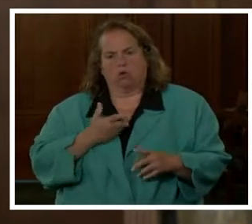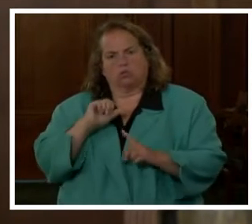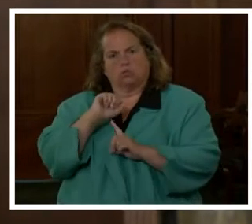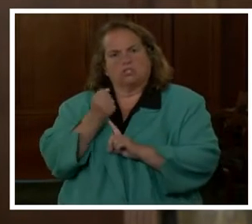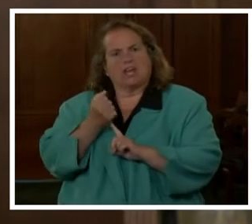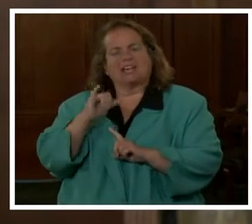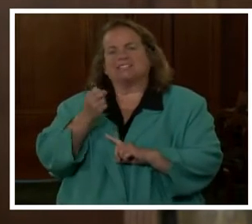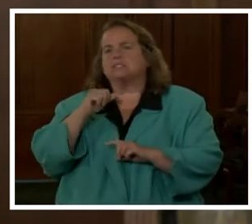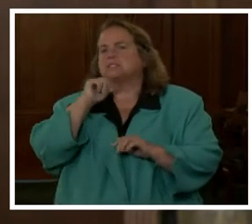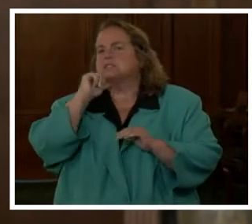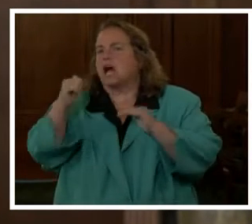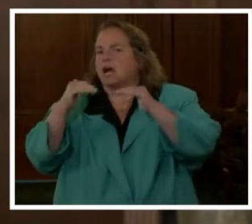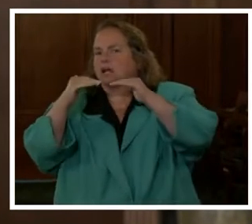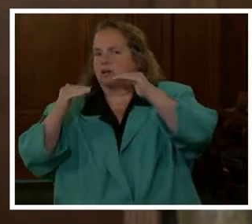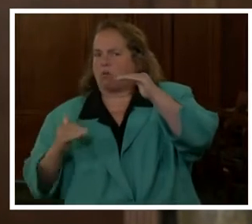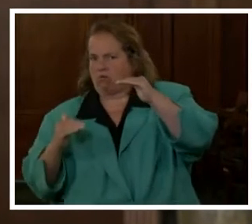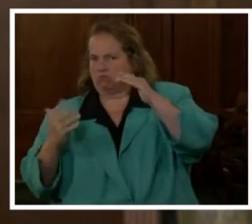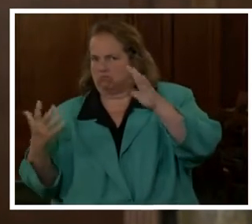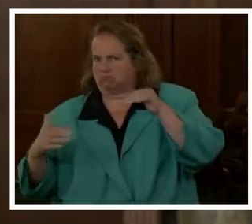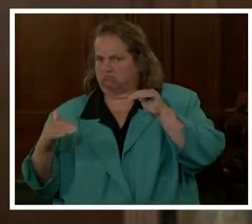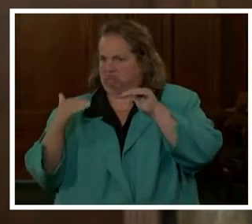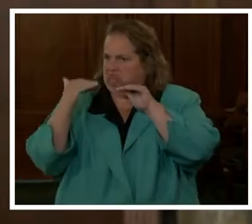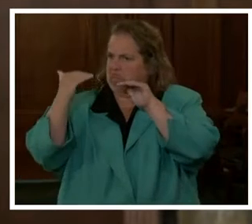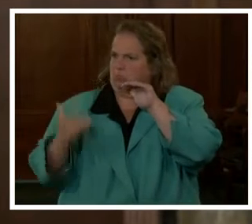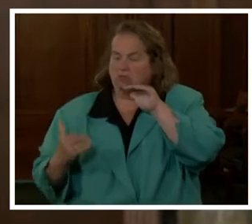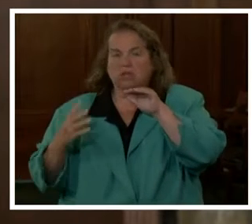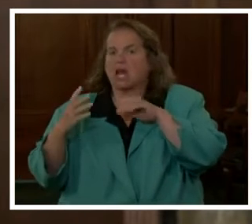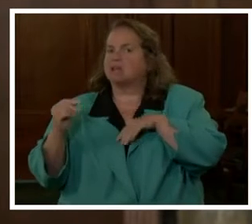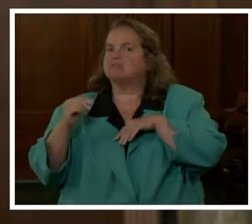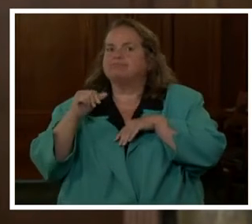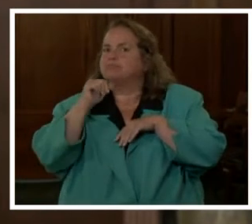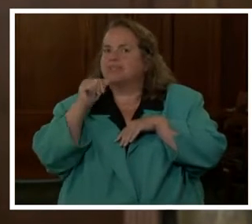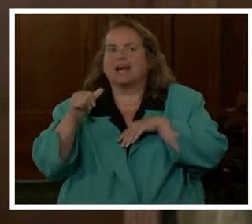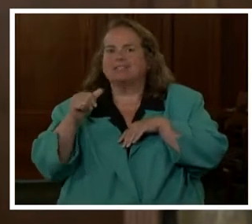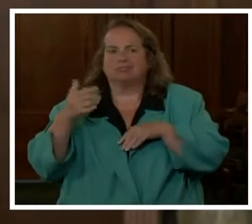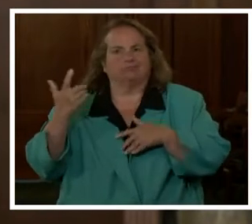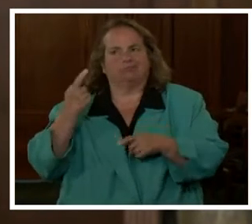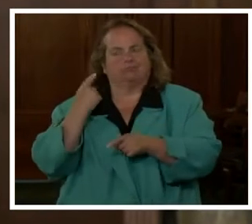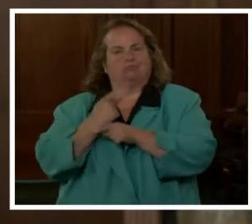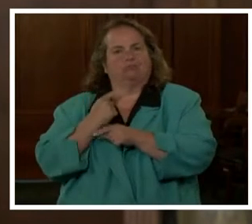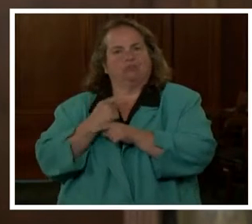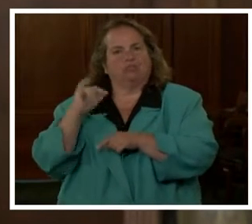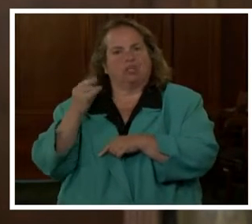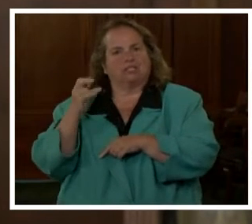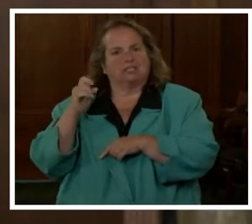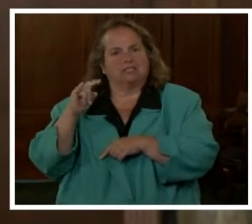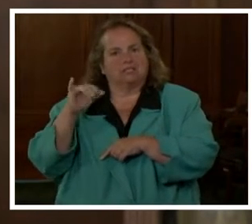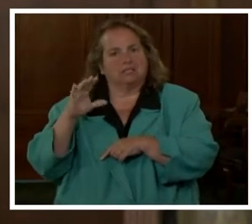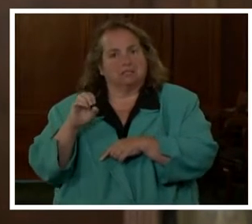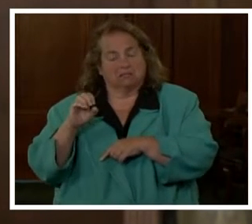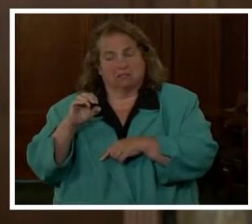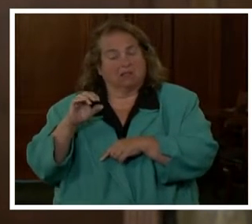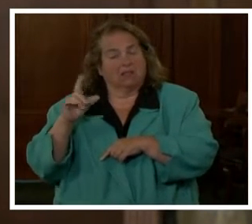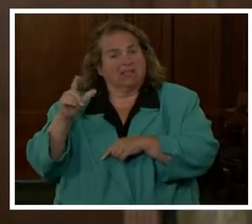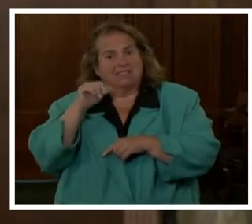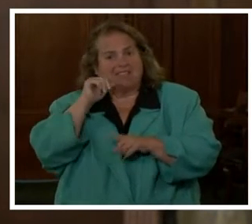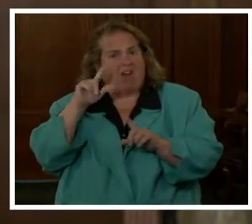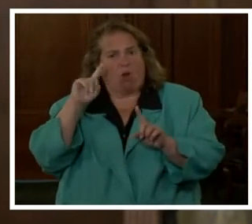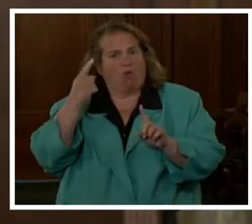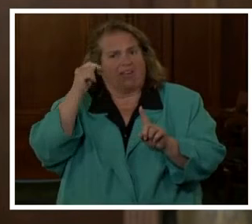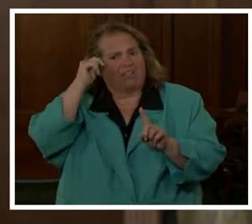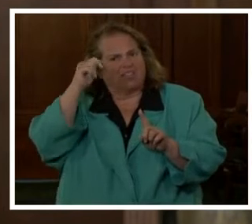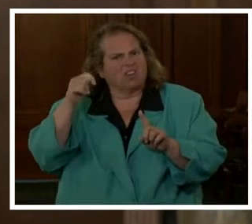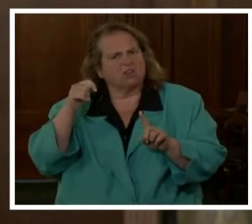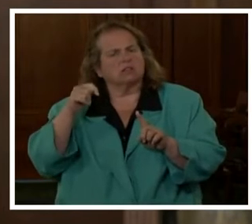inequalities and injustice. This display hasn't been in words or theories. It's been in